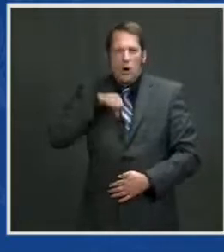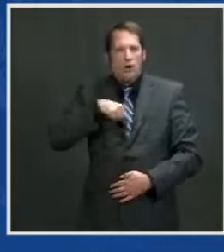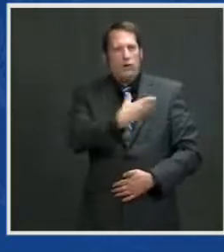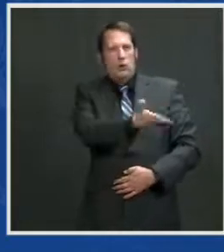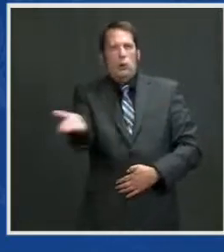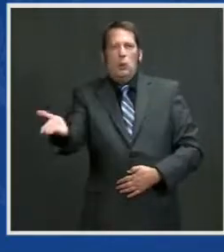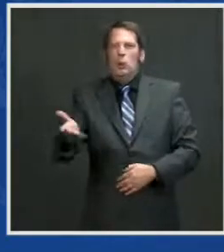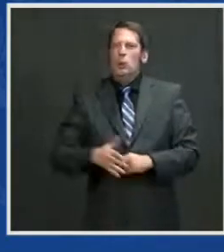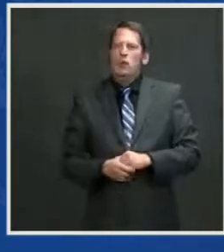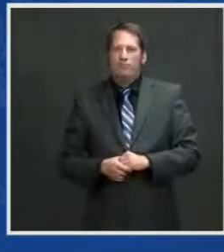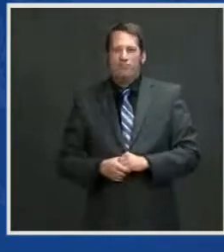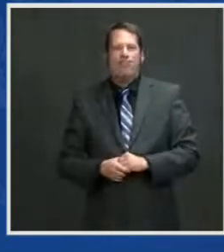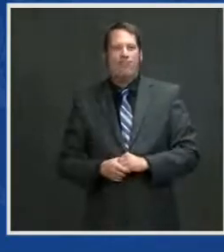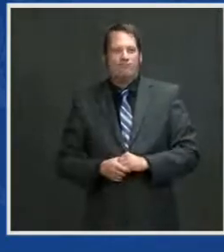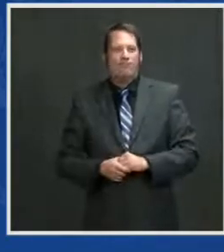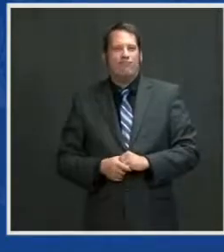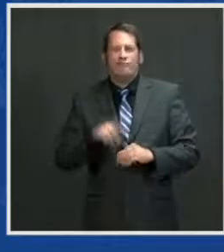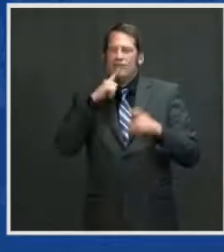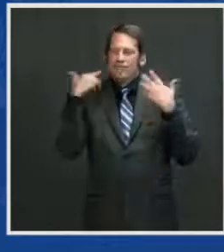So proud.